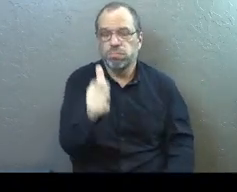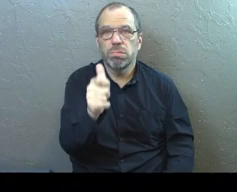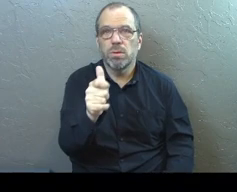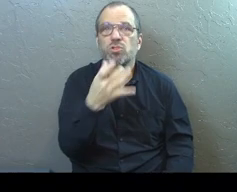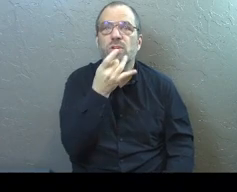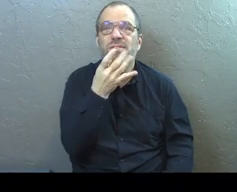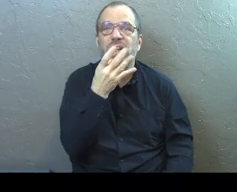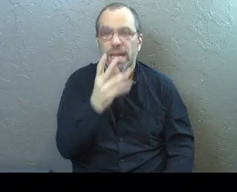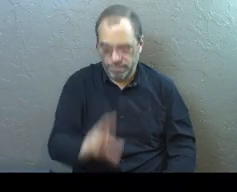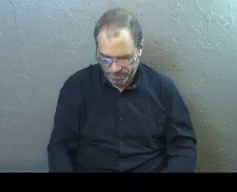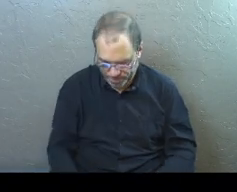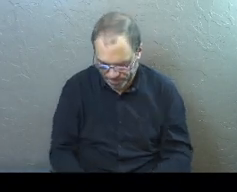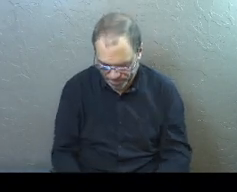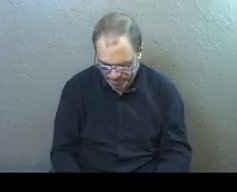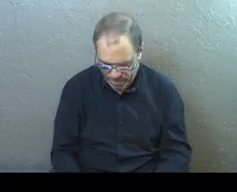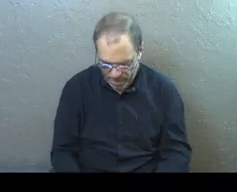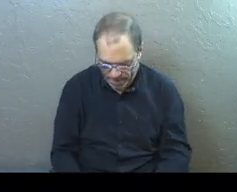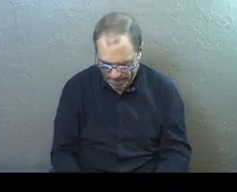phones for a moment.